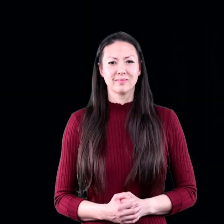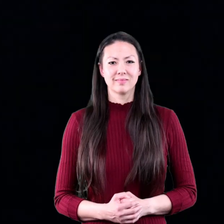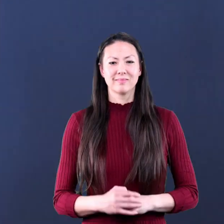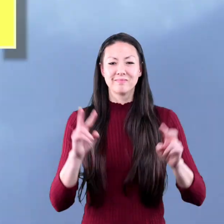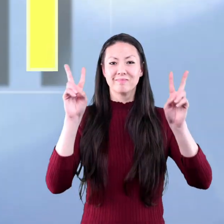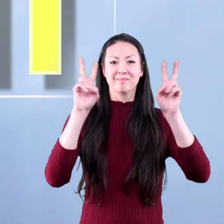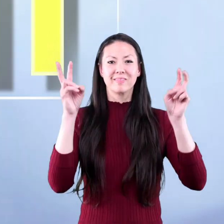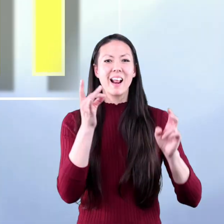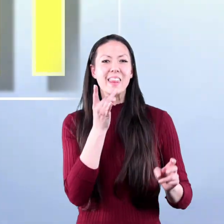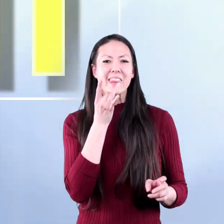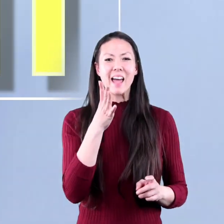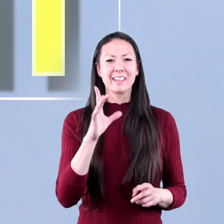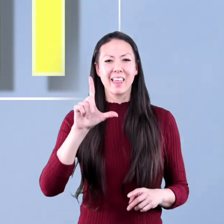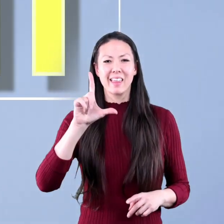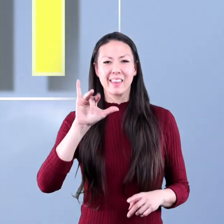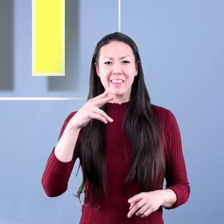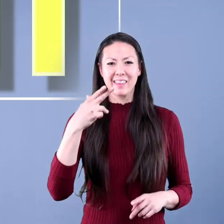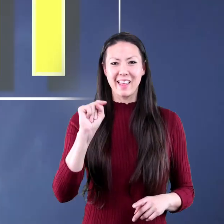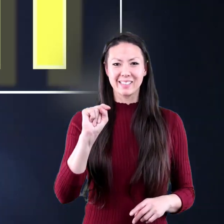Light Light